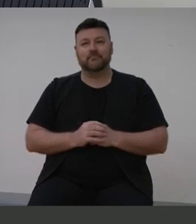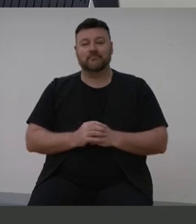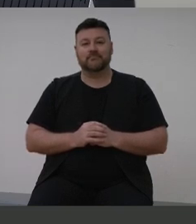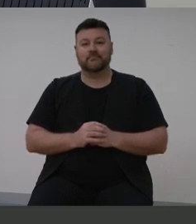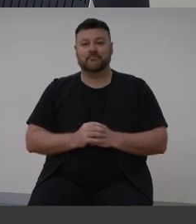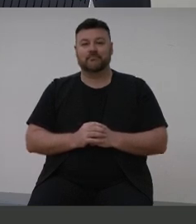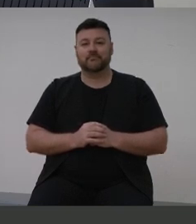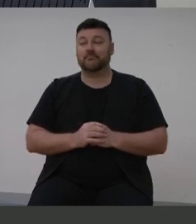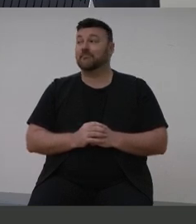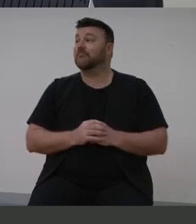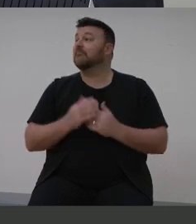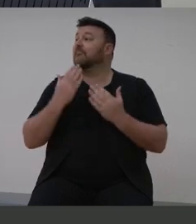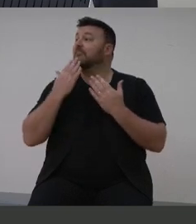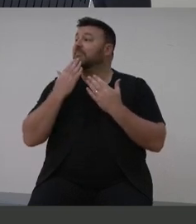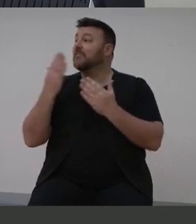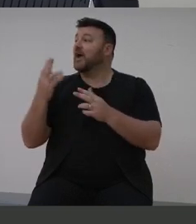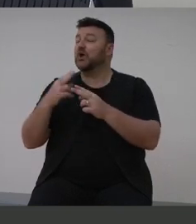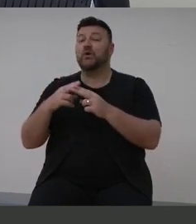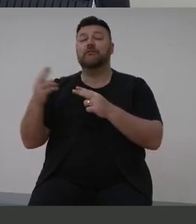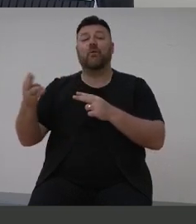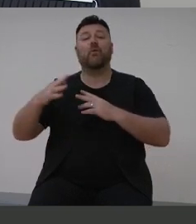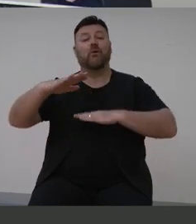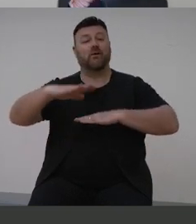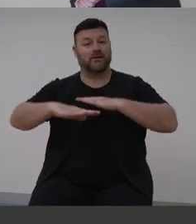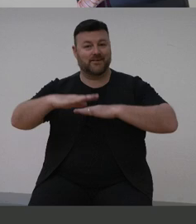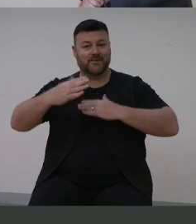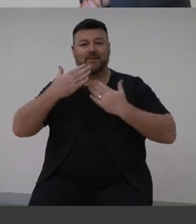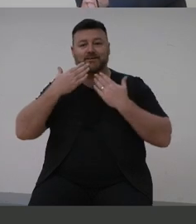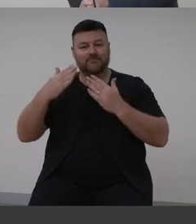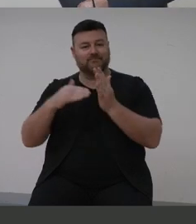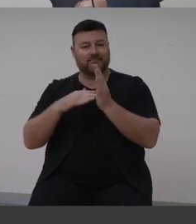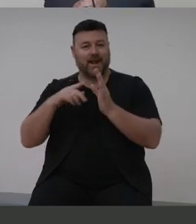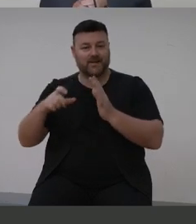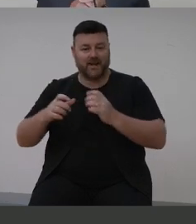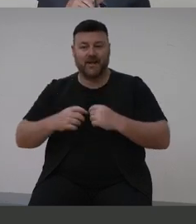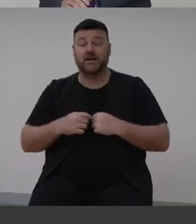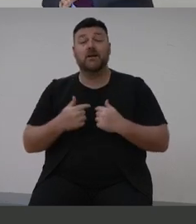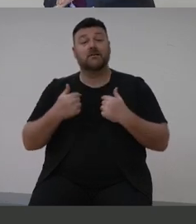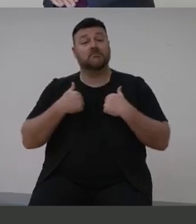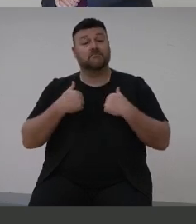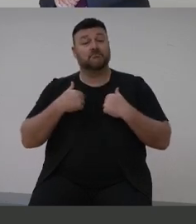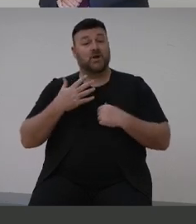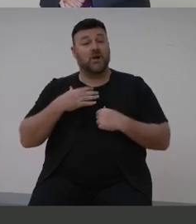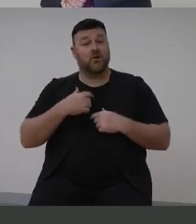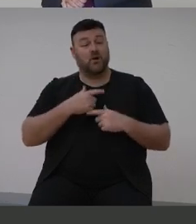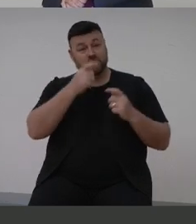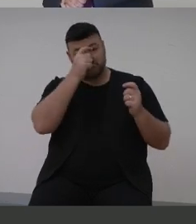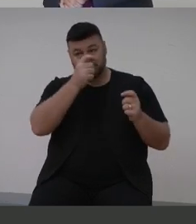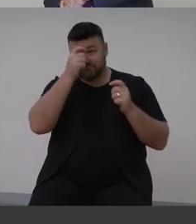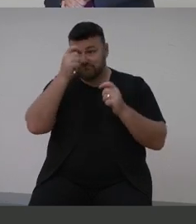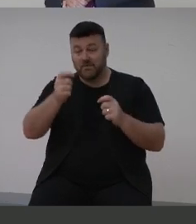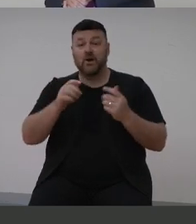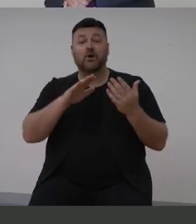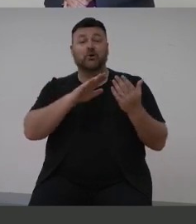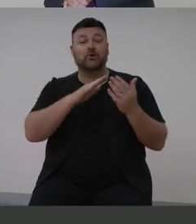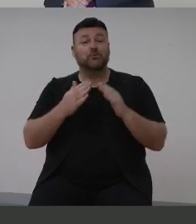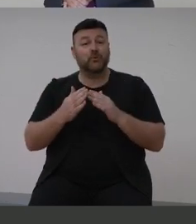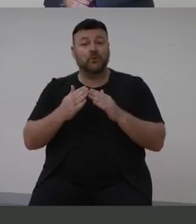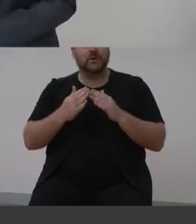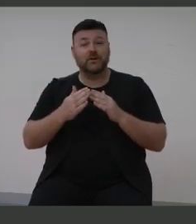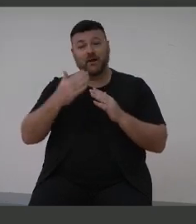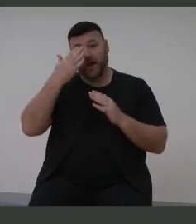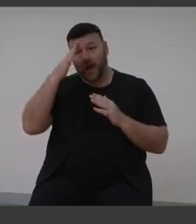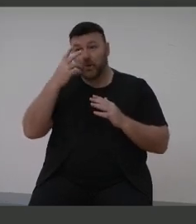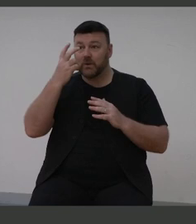Thank you for welcoming the country Zach and I'd like to acknowledge many community elders and hearing care providers